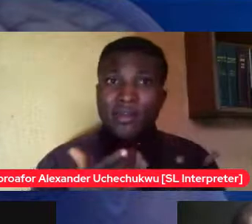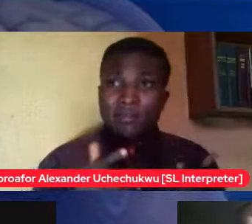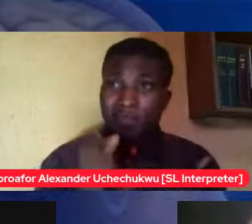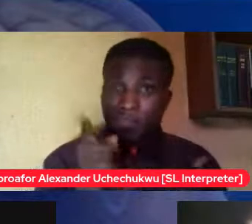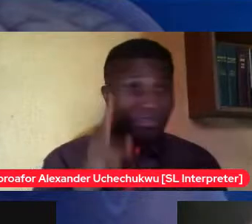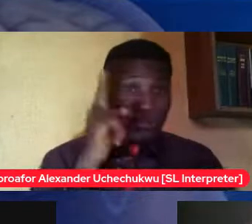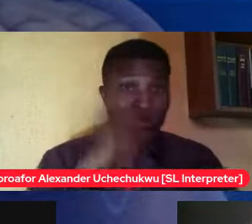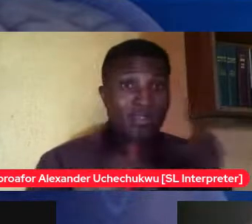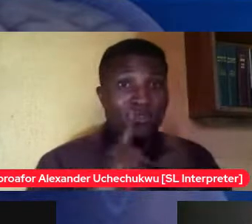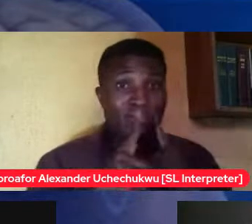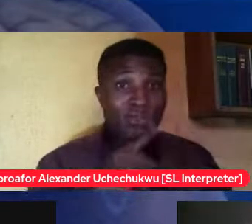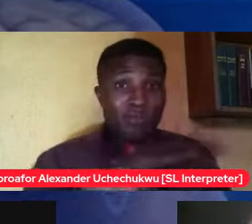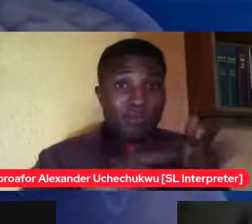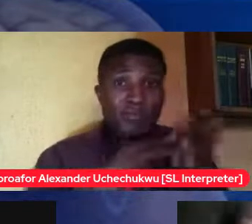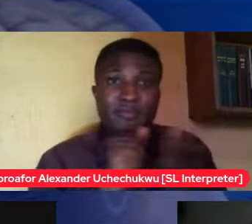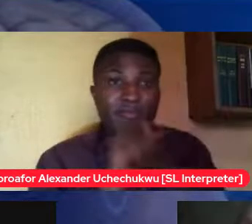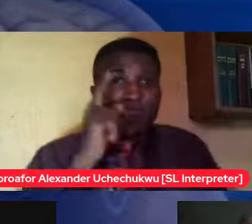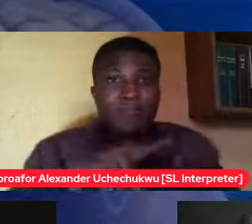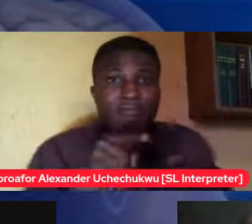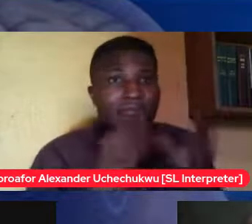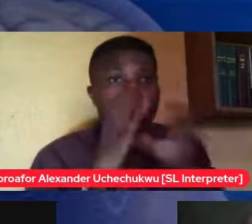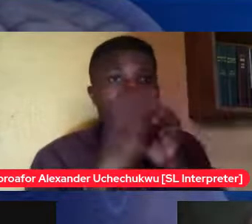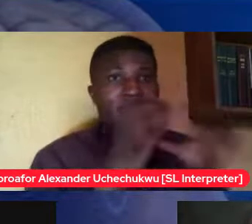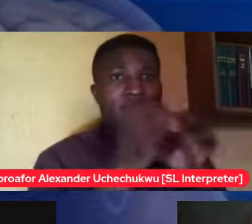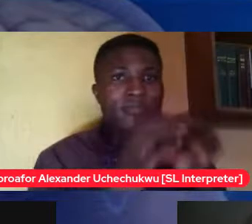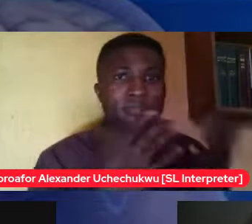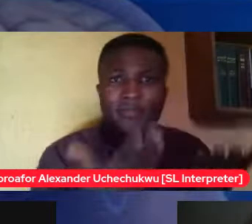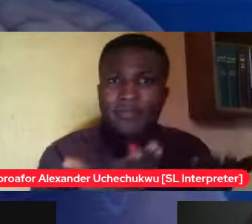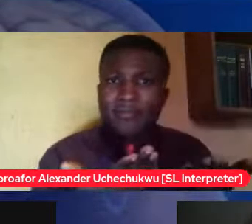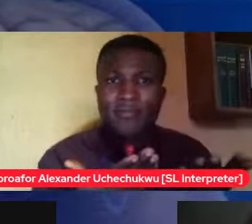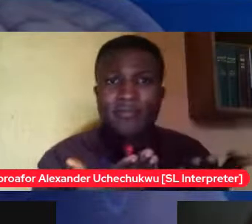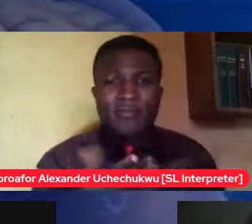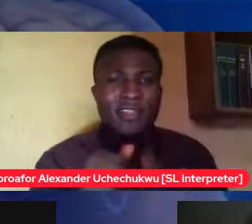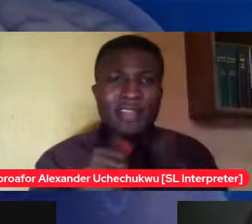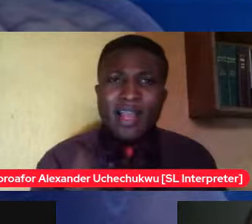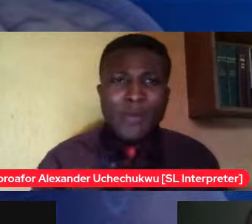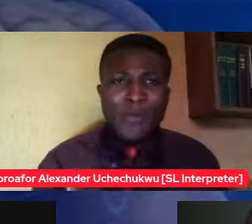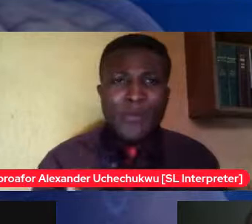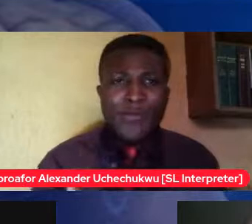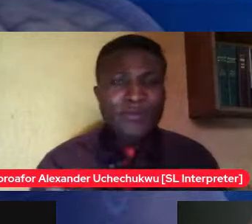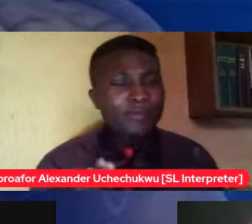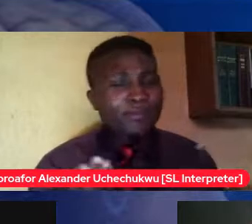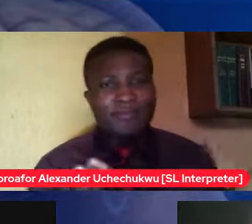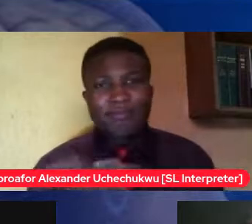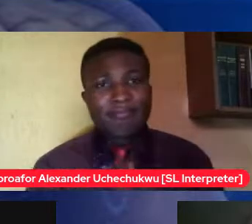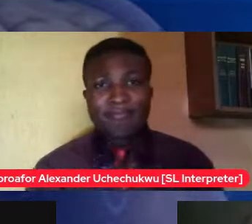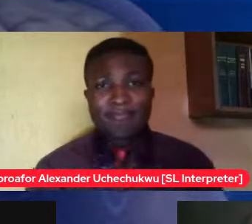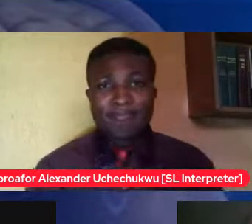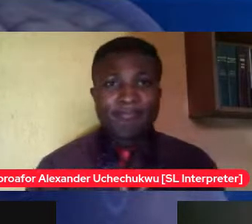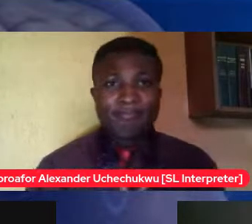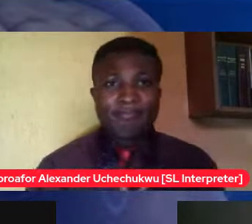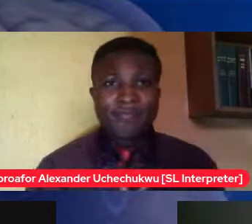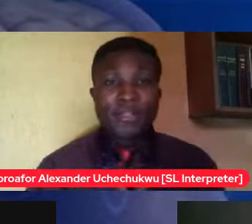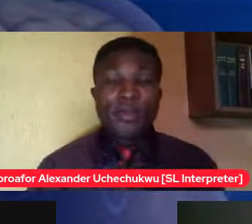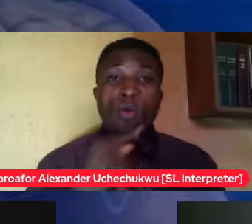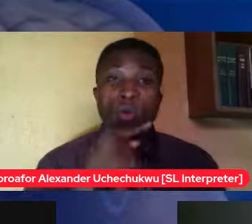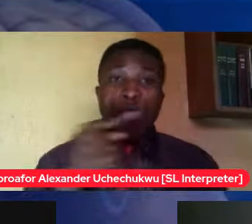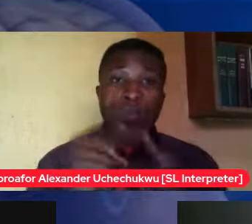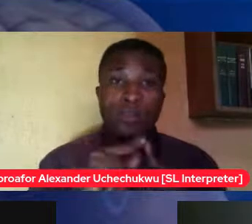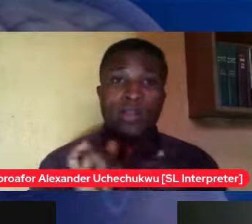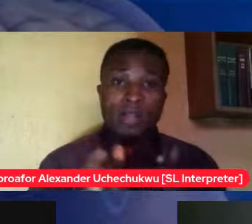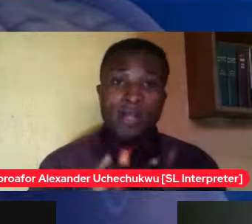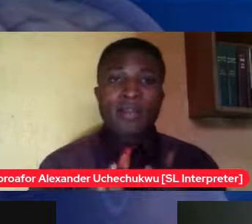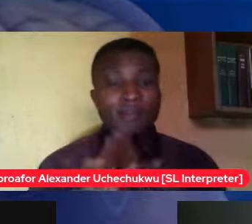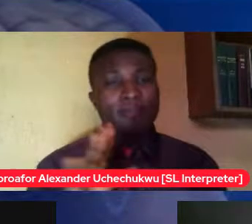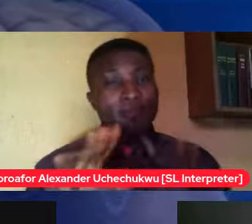and the fact that somebody doesn't even communicate doesn't mean they automatically lose a gen C over their own body when i agree that yes girls